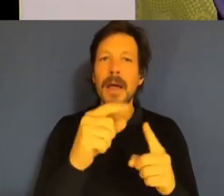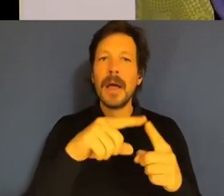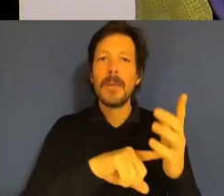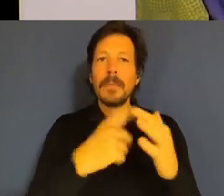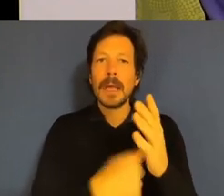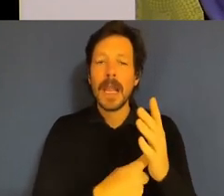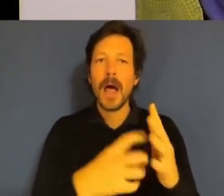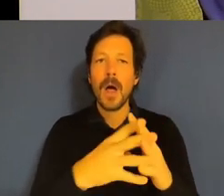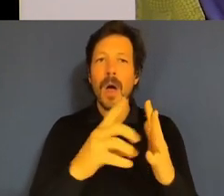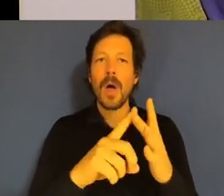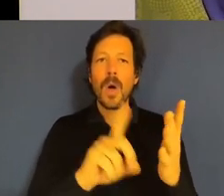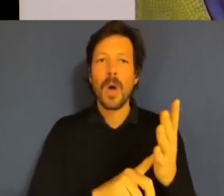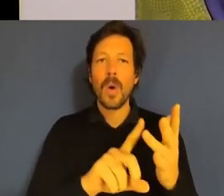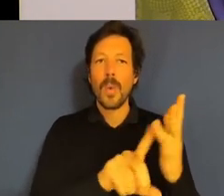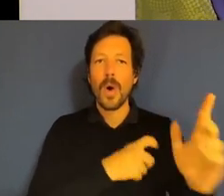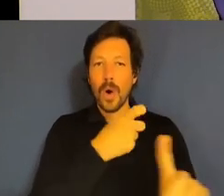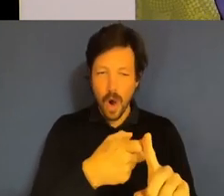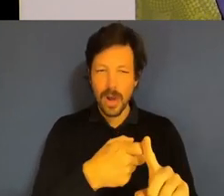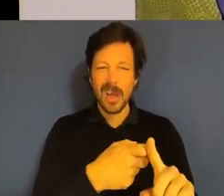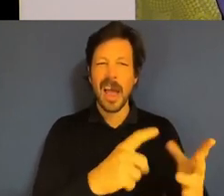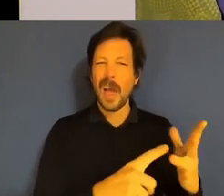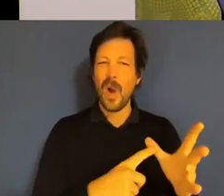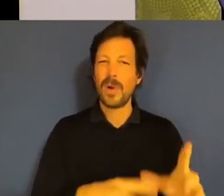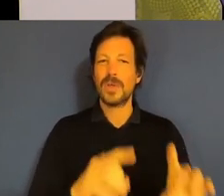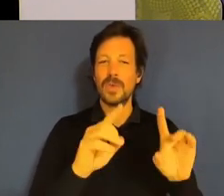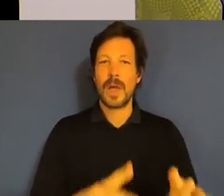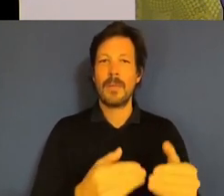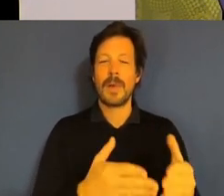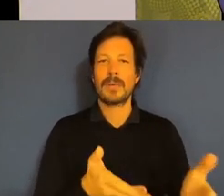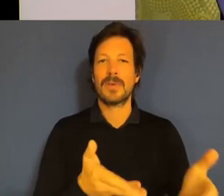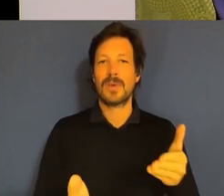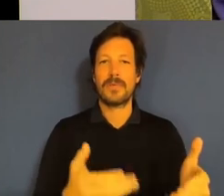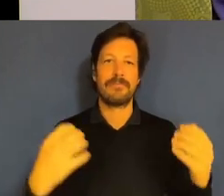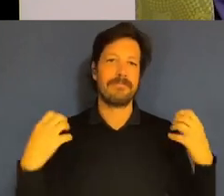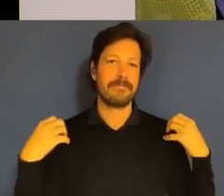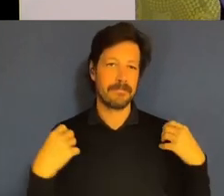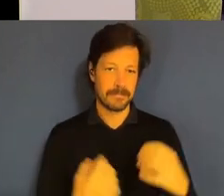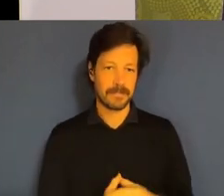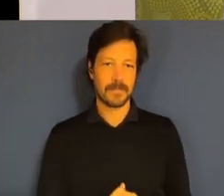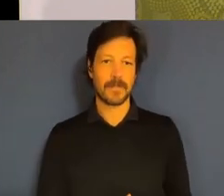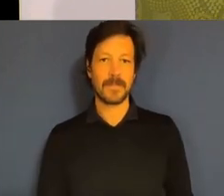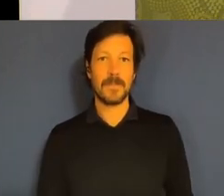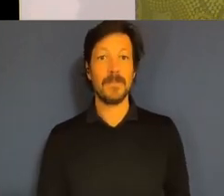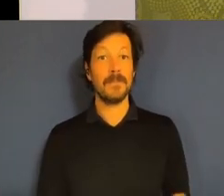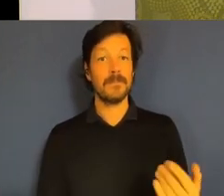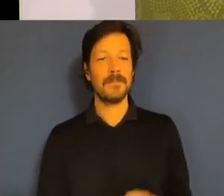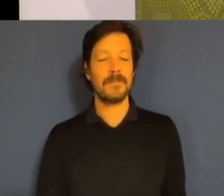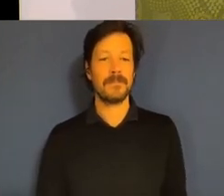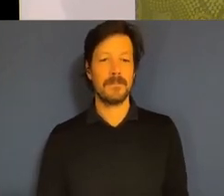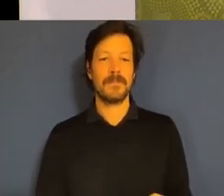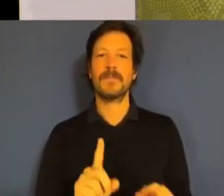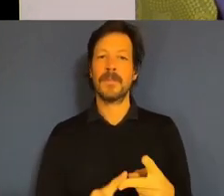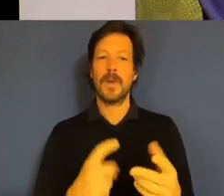who is the Australian Public Service Commissioner and I think well known to most of us. Do you want to come up? Ray